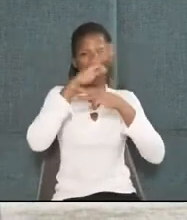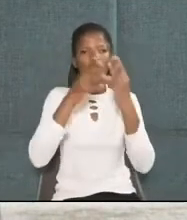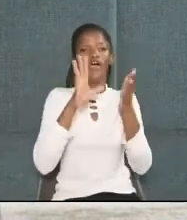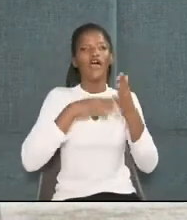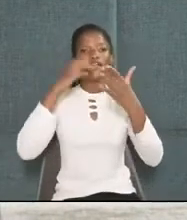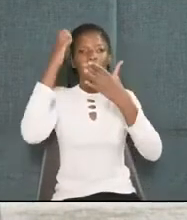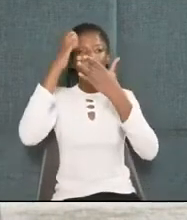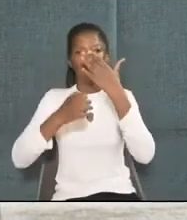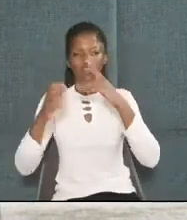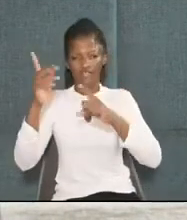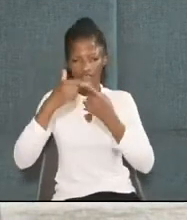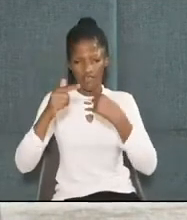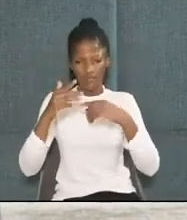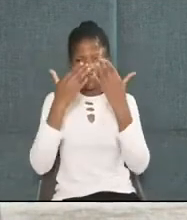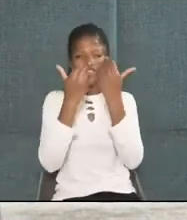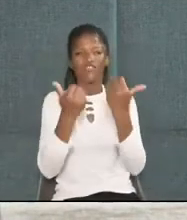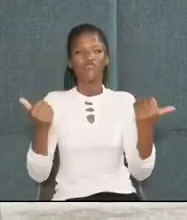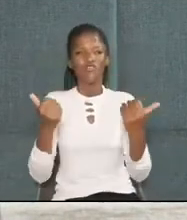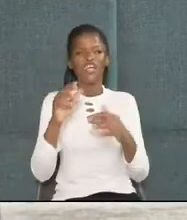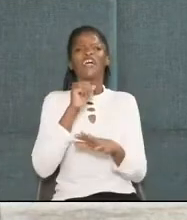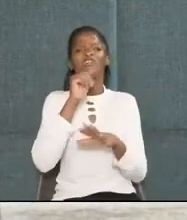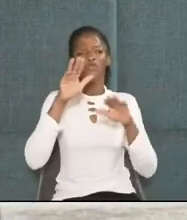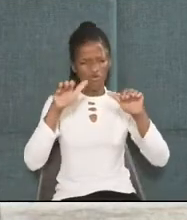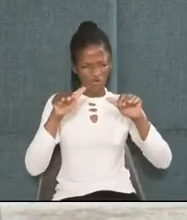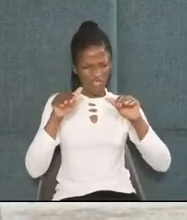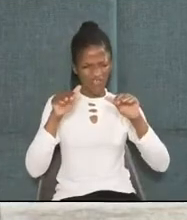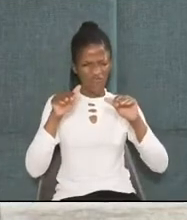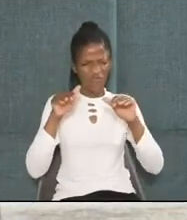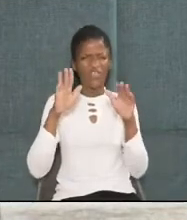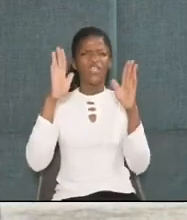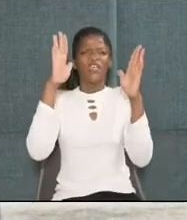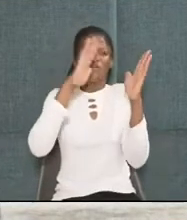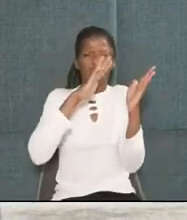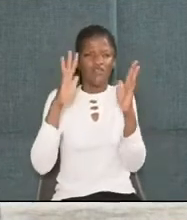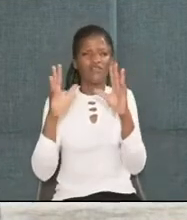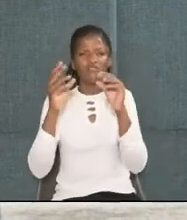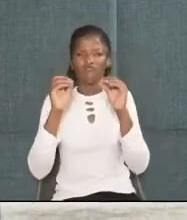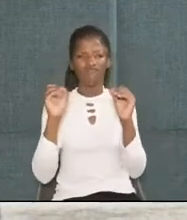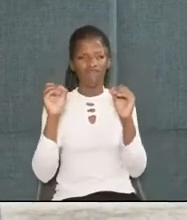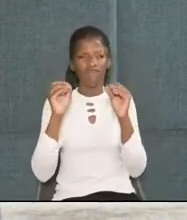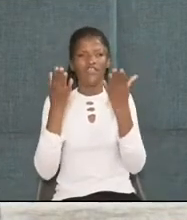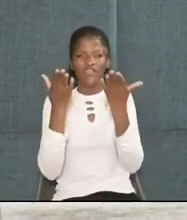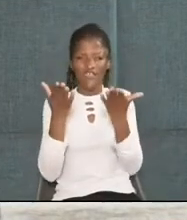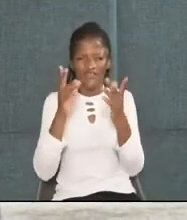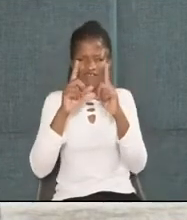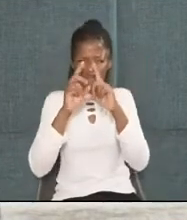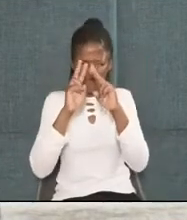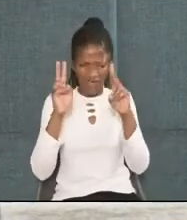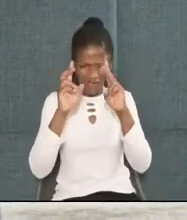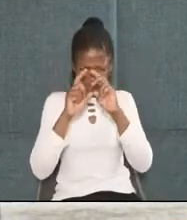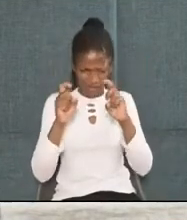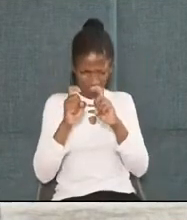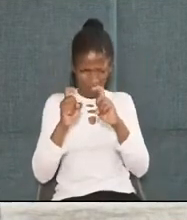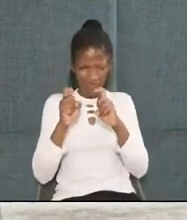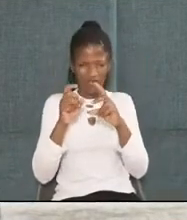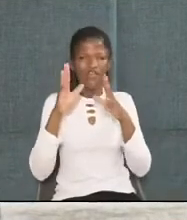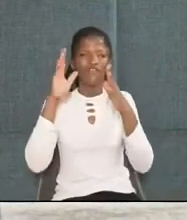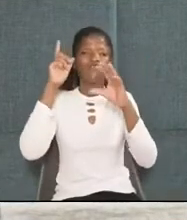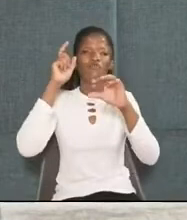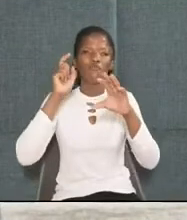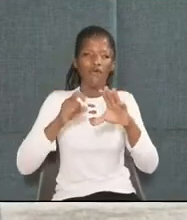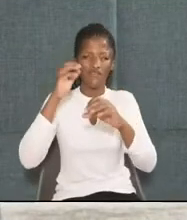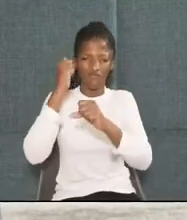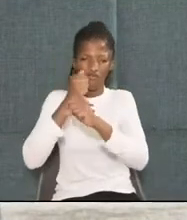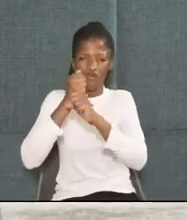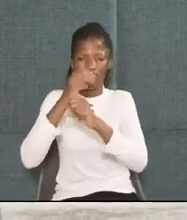end come. Children, don't wait for a raging storm to be in God's business. Hills are very painful, and so you must work. Work